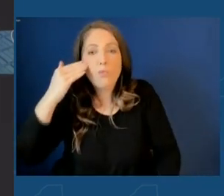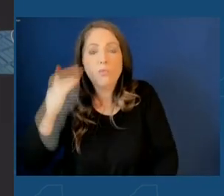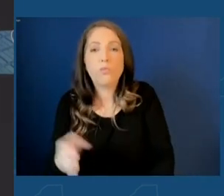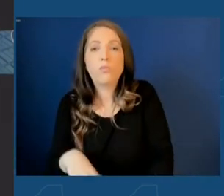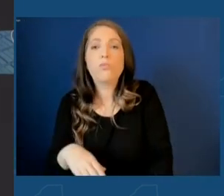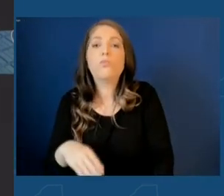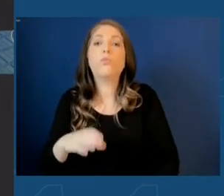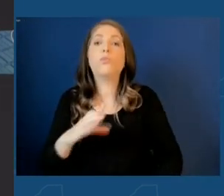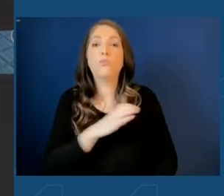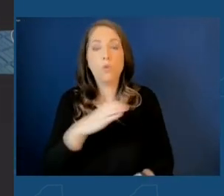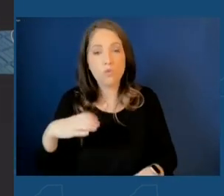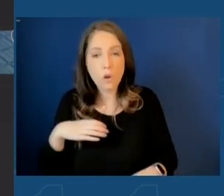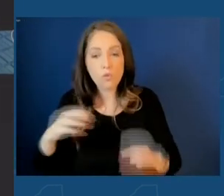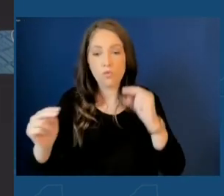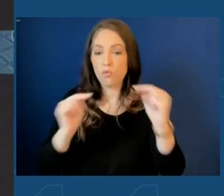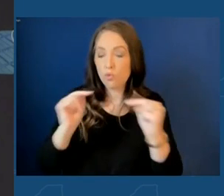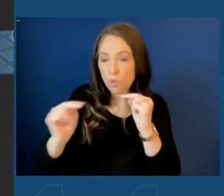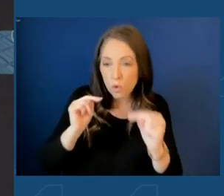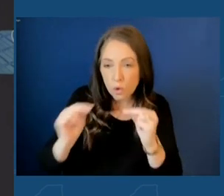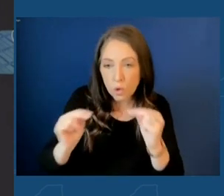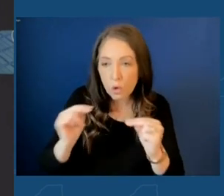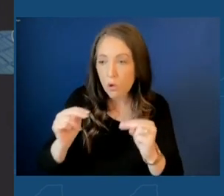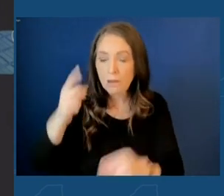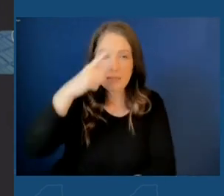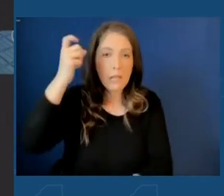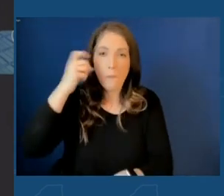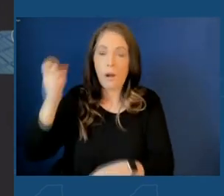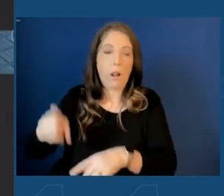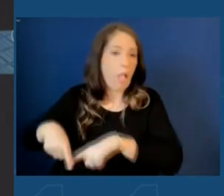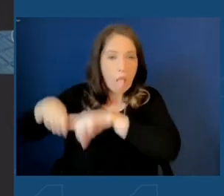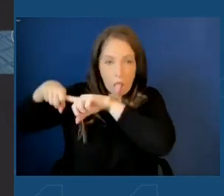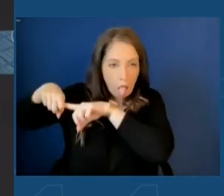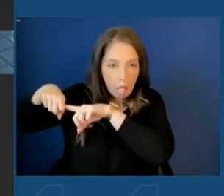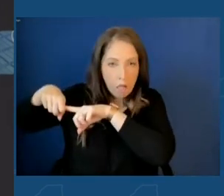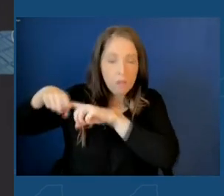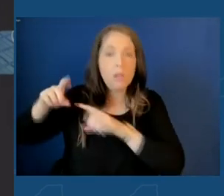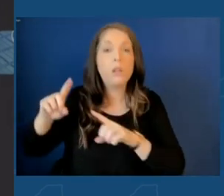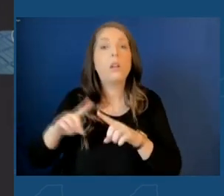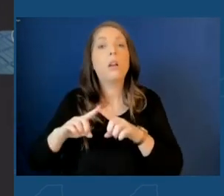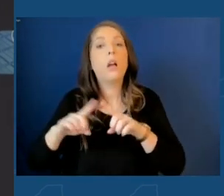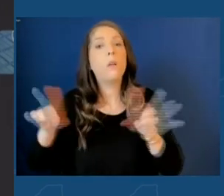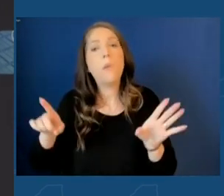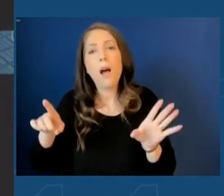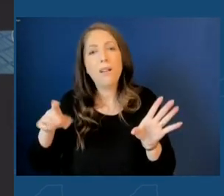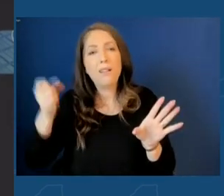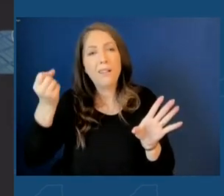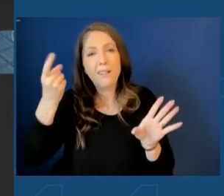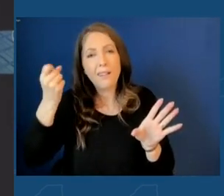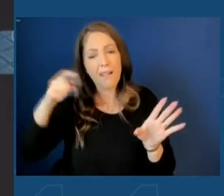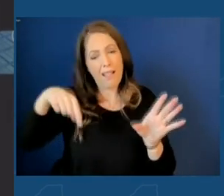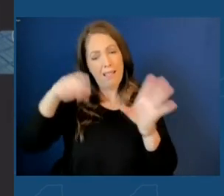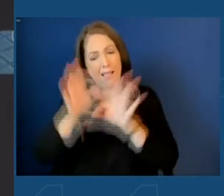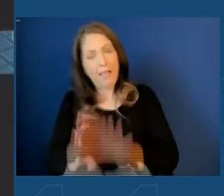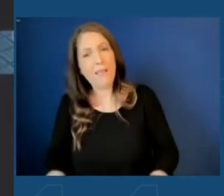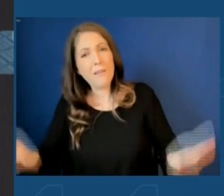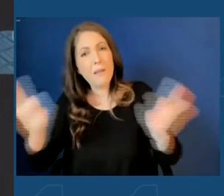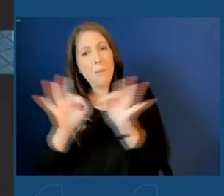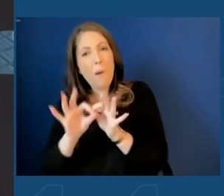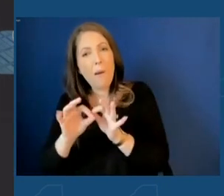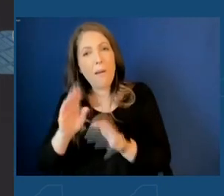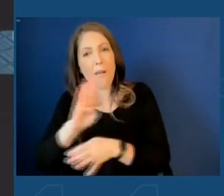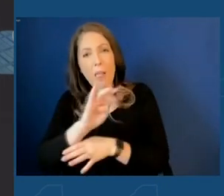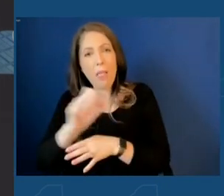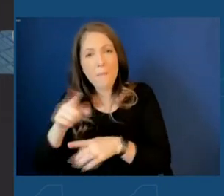congressional negotiations were all but dead over the summer. But the stakes were too high for the country and for New York to let the bill fail.